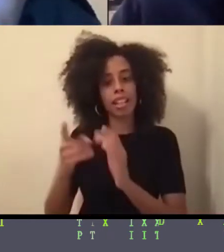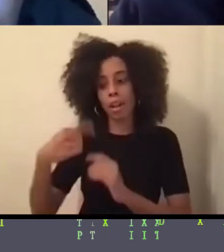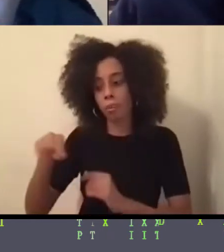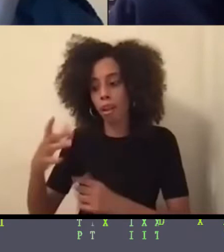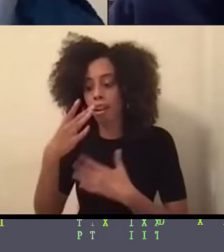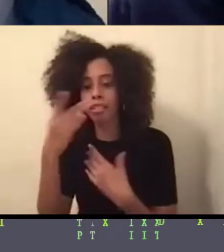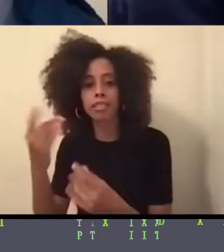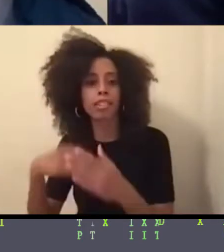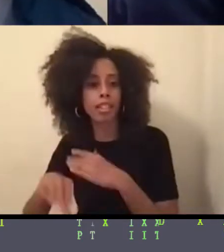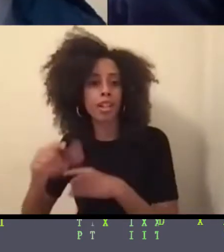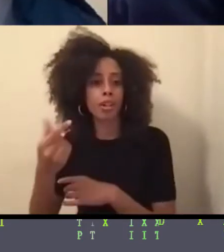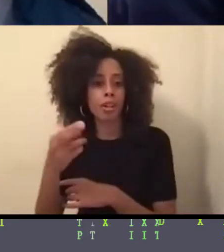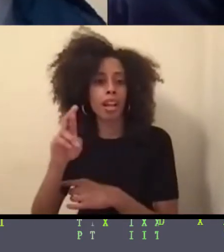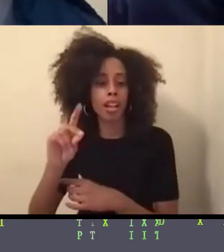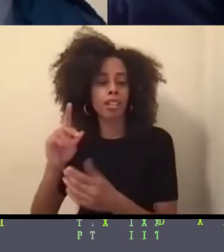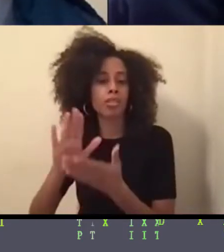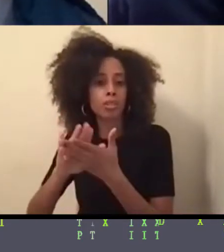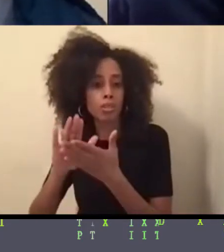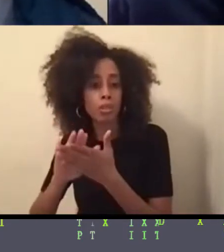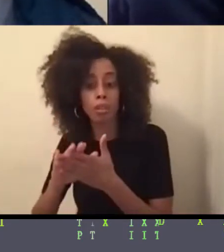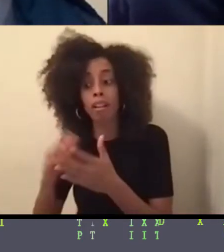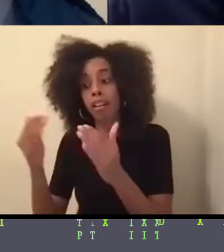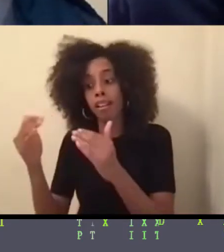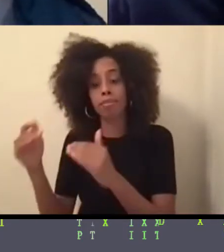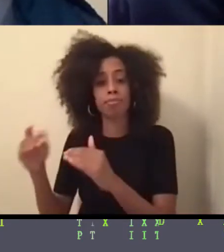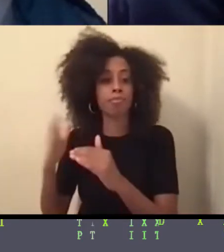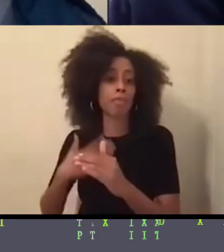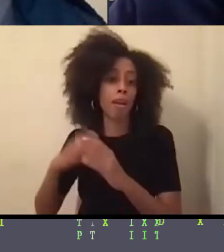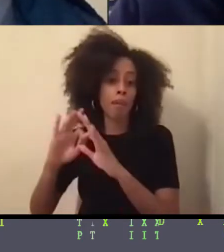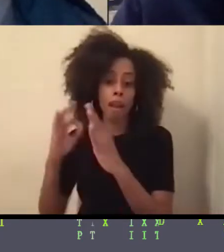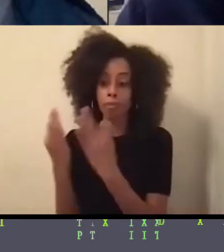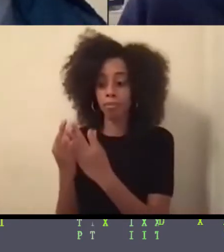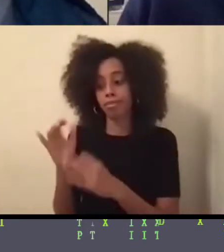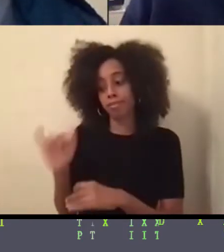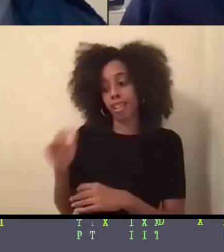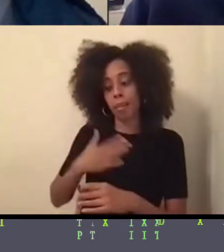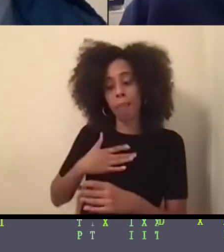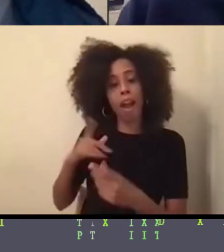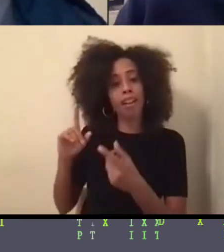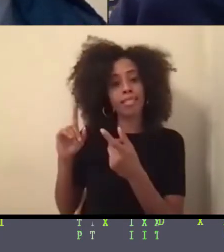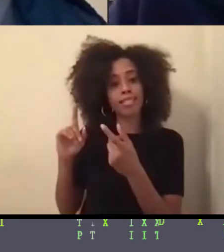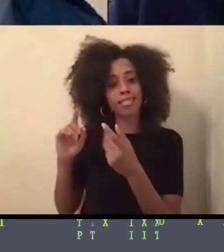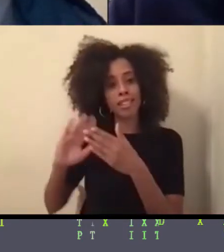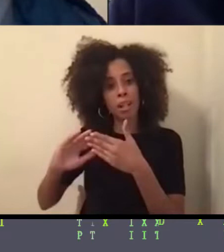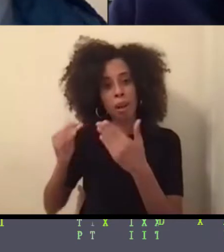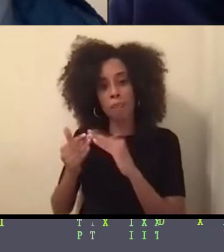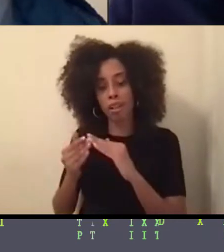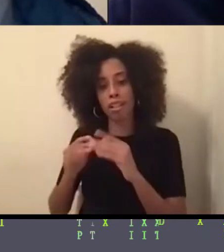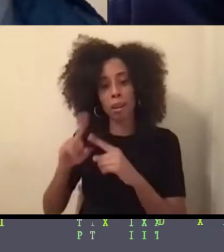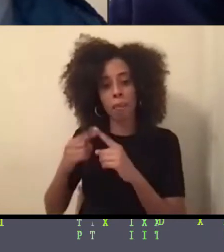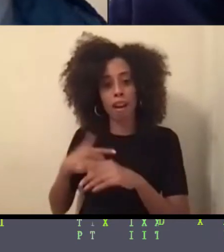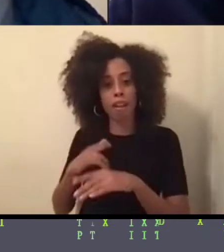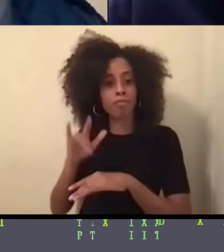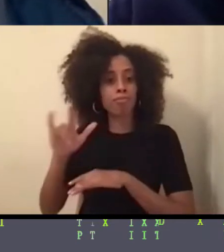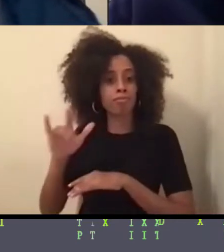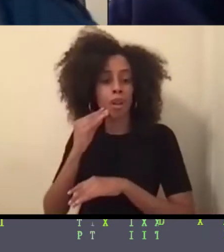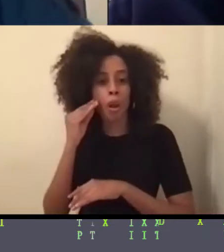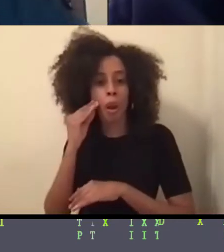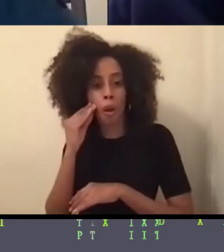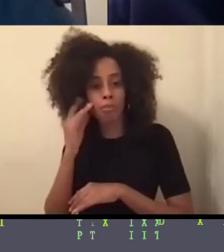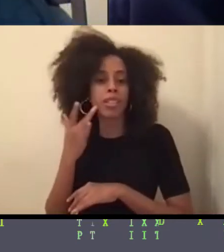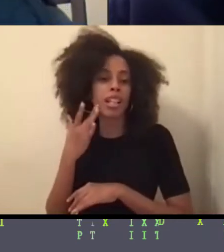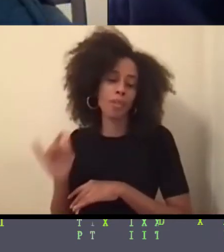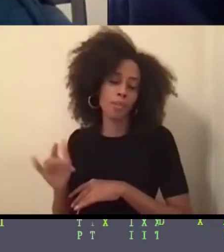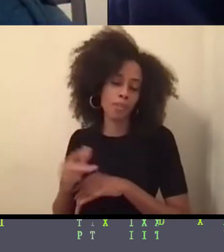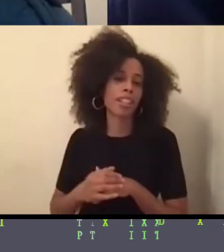family, absolutely, of just that's my community. And when whenever I can make it back home to California. It's a good, good